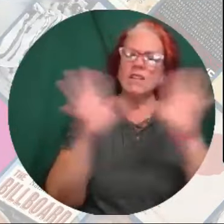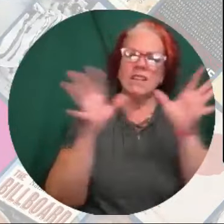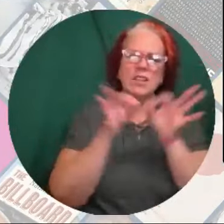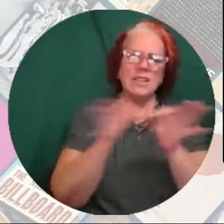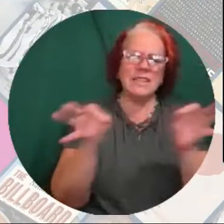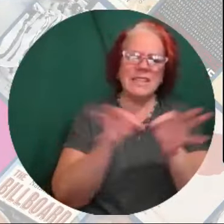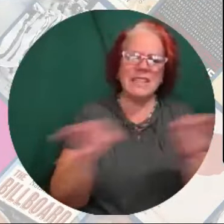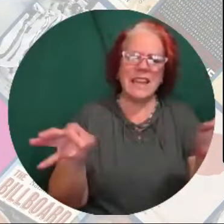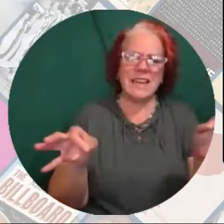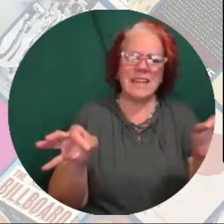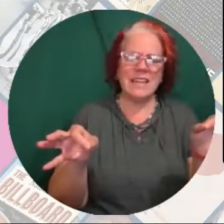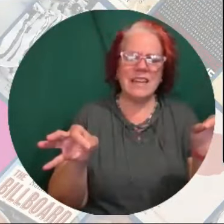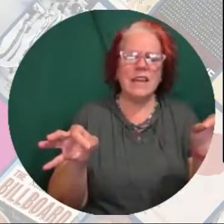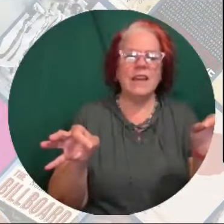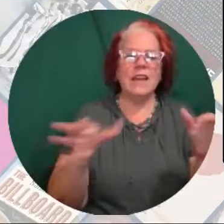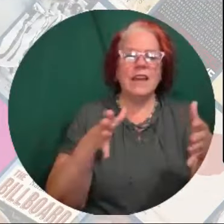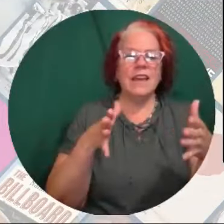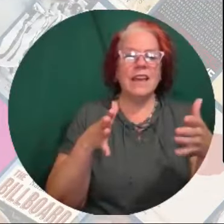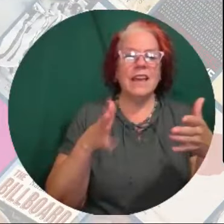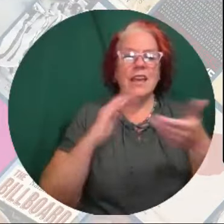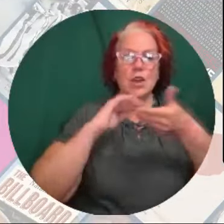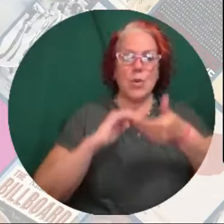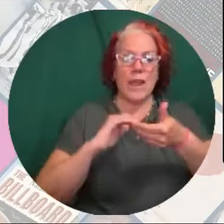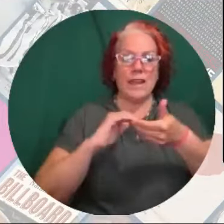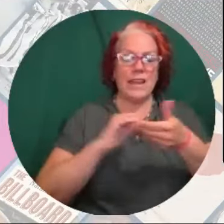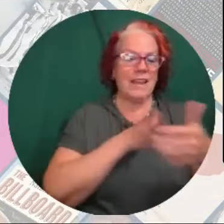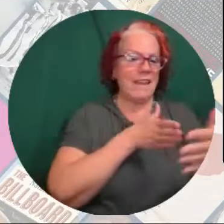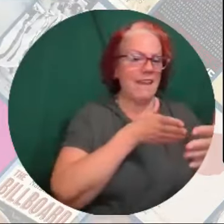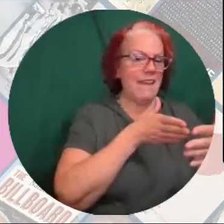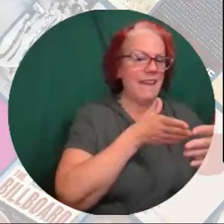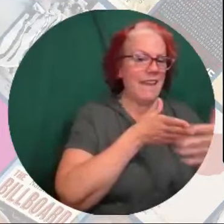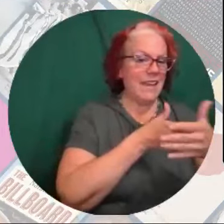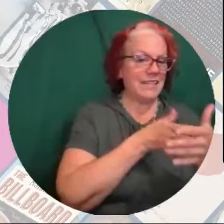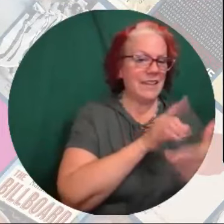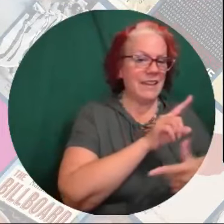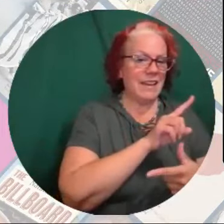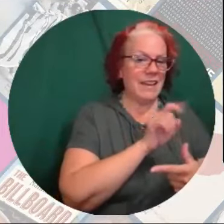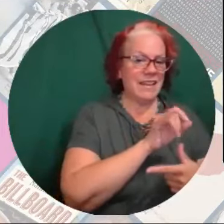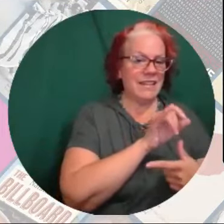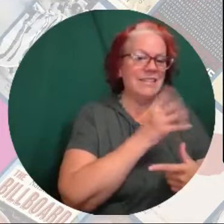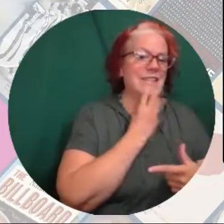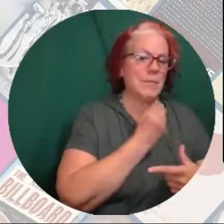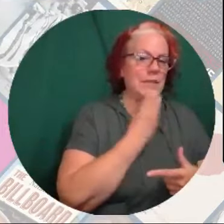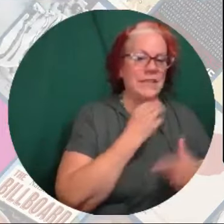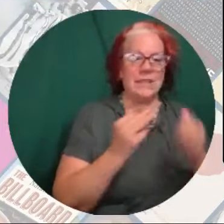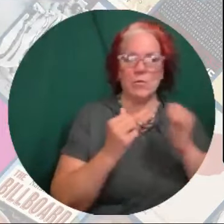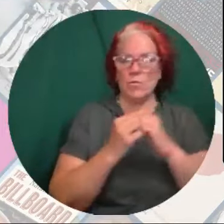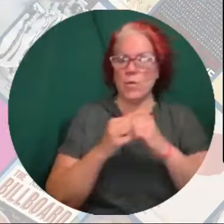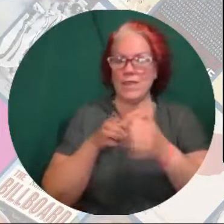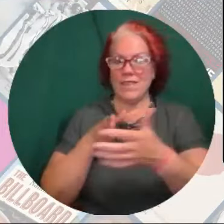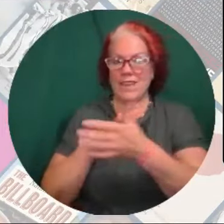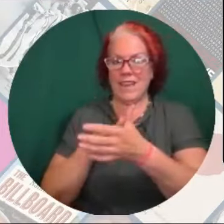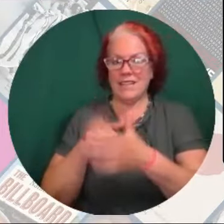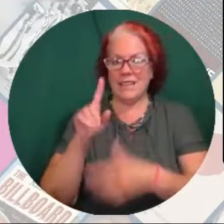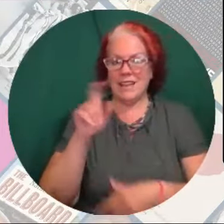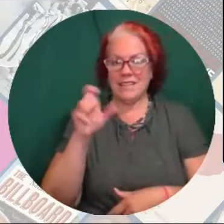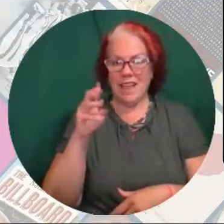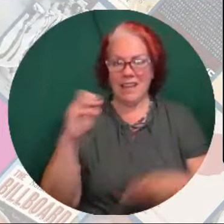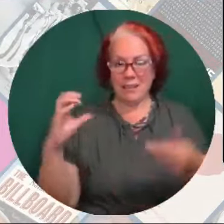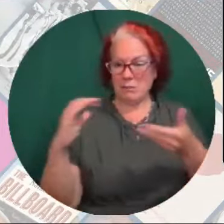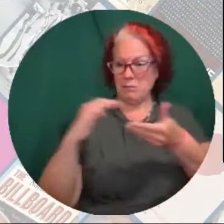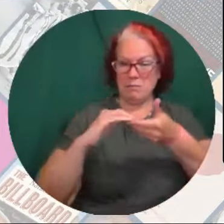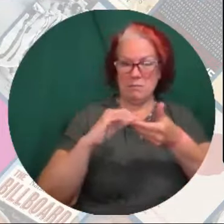the equating of anti-Zionism with anti-Semitism is one tool of repression